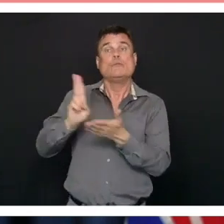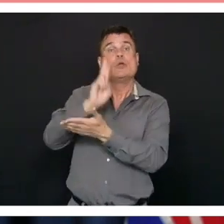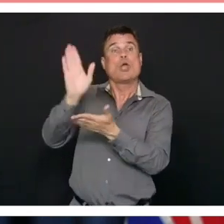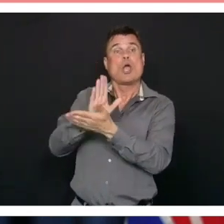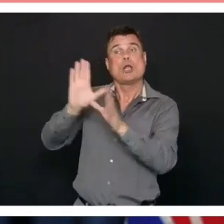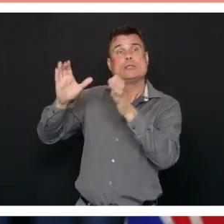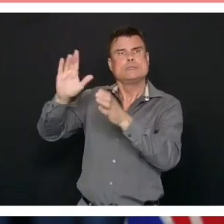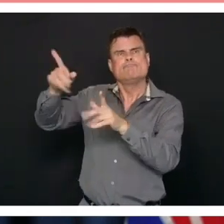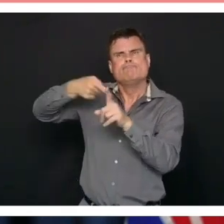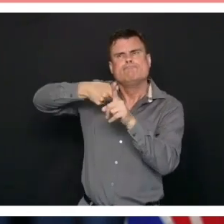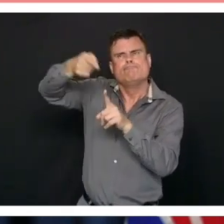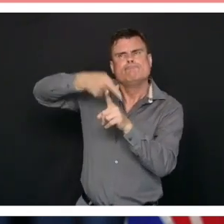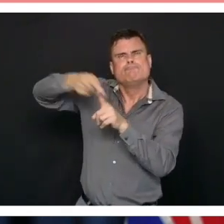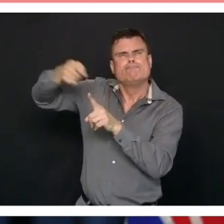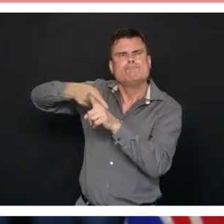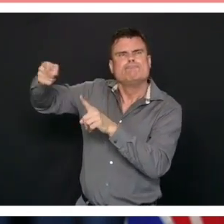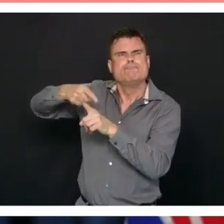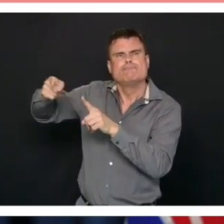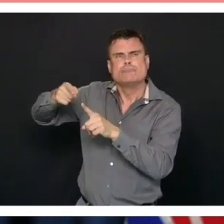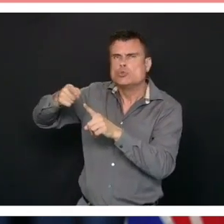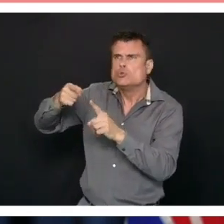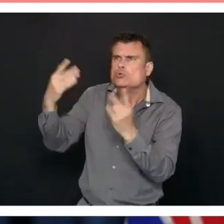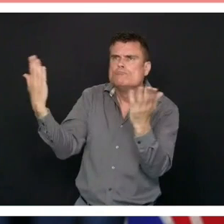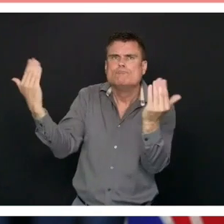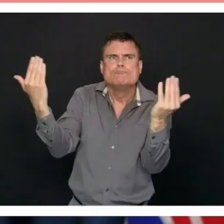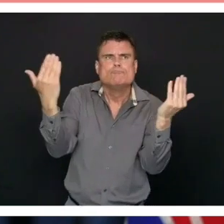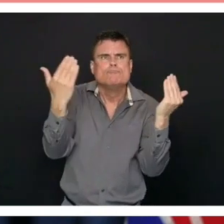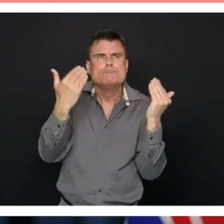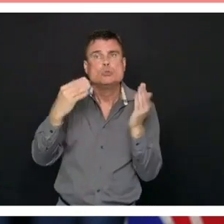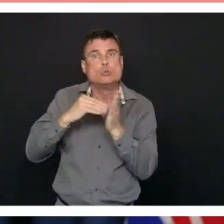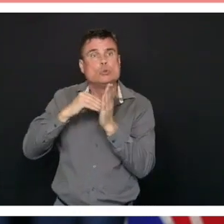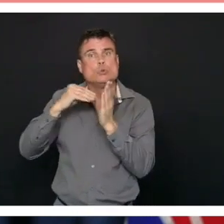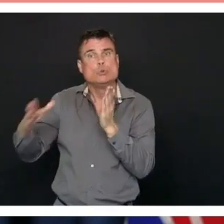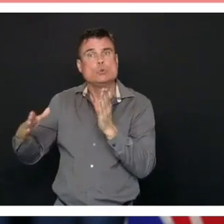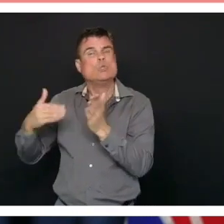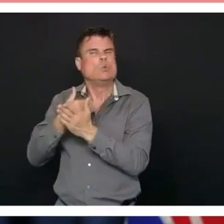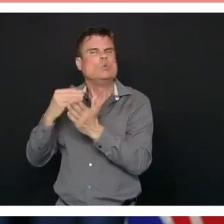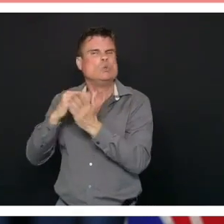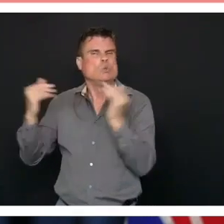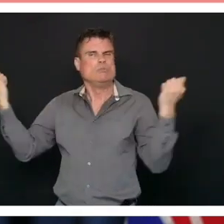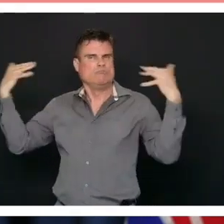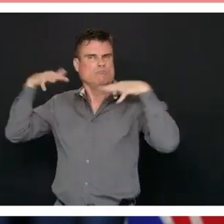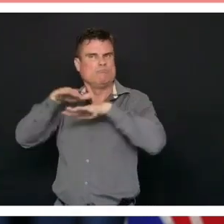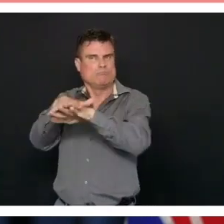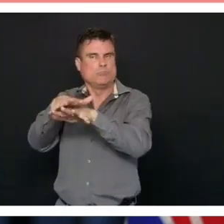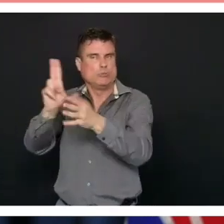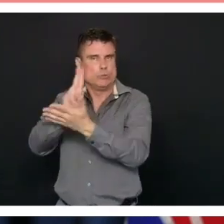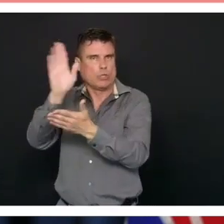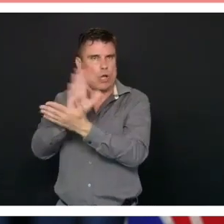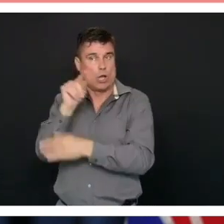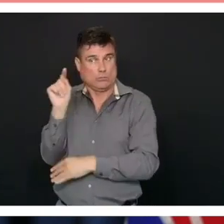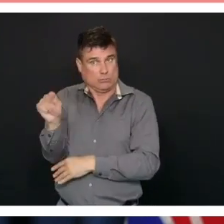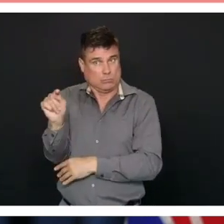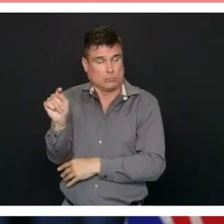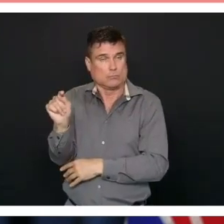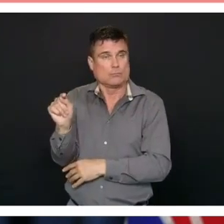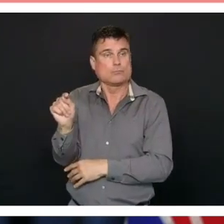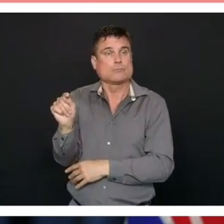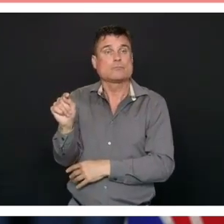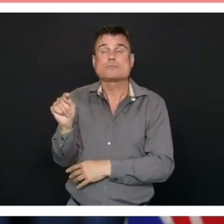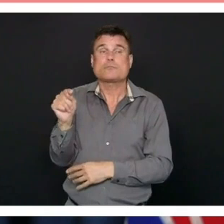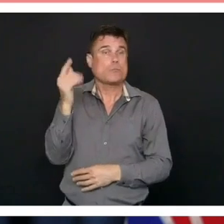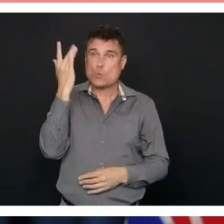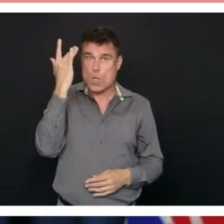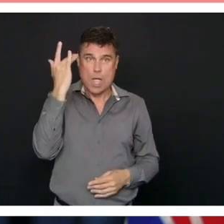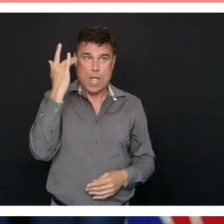the capacity to take in those new students who, because of other work that we've done on adult basic education, for example,